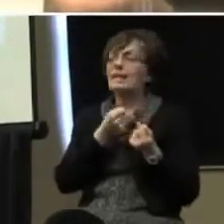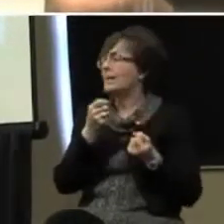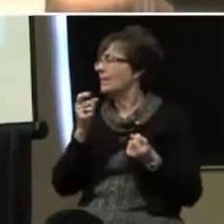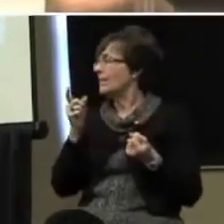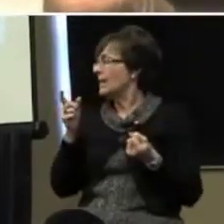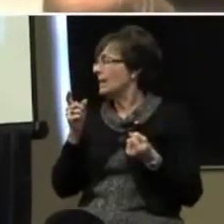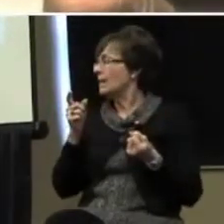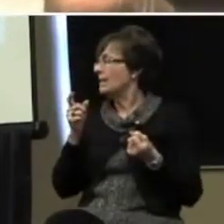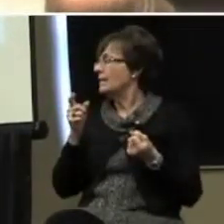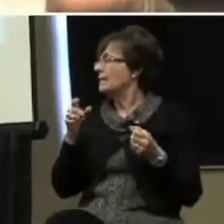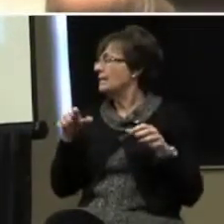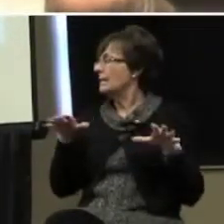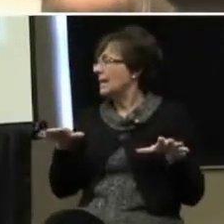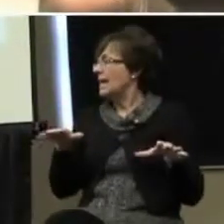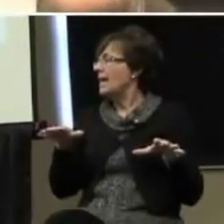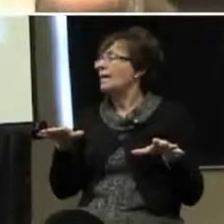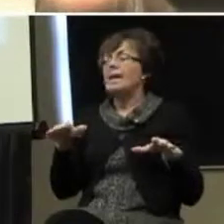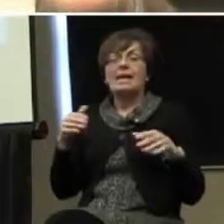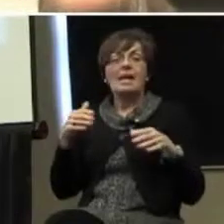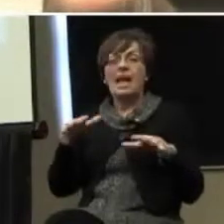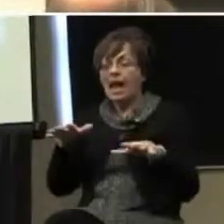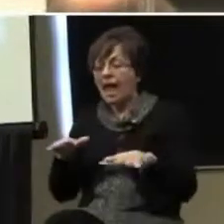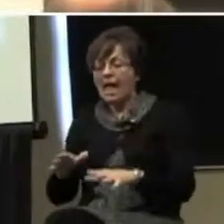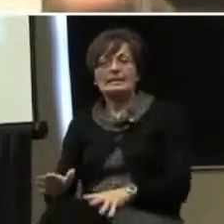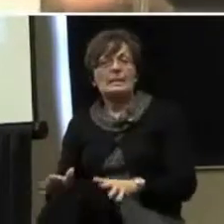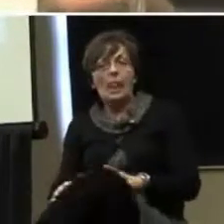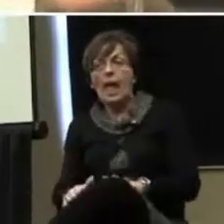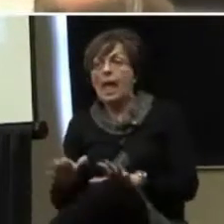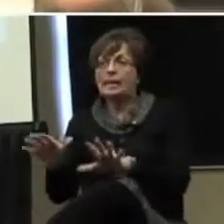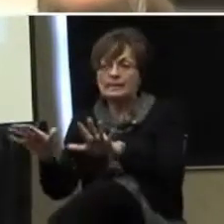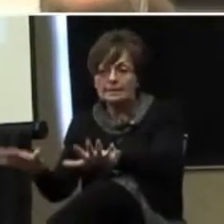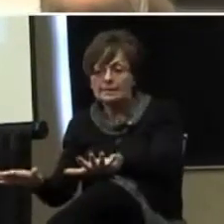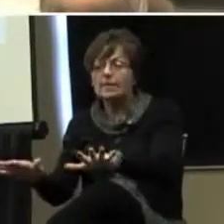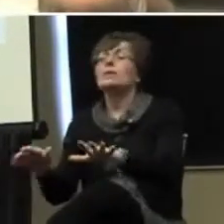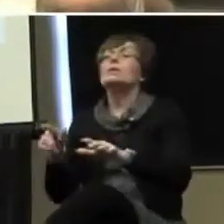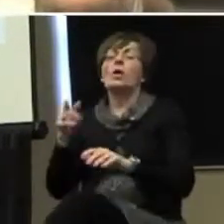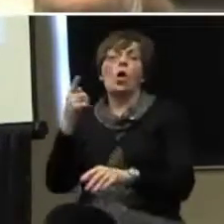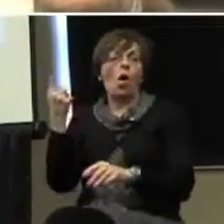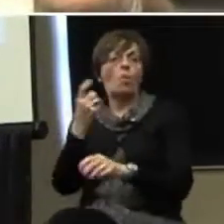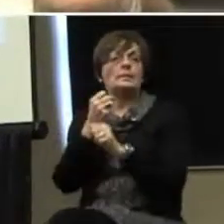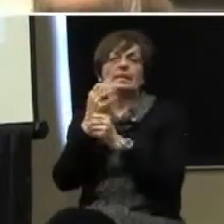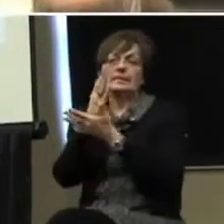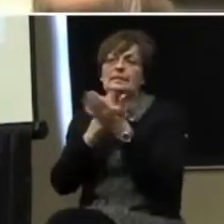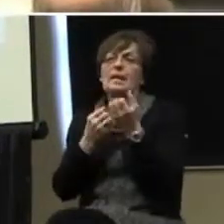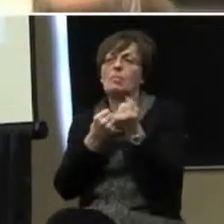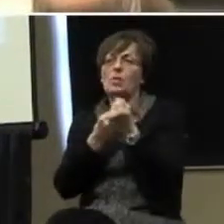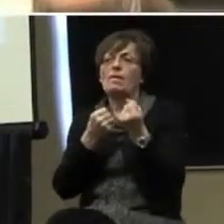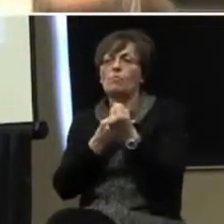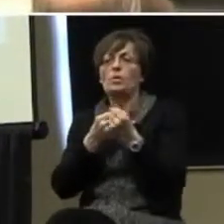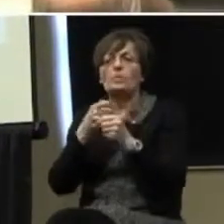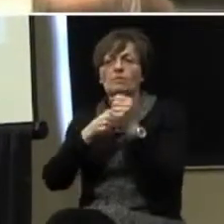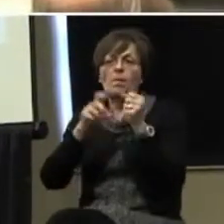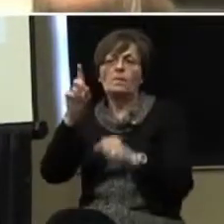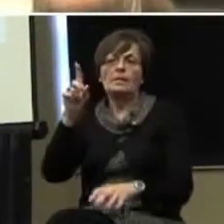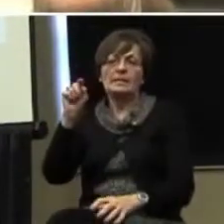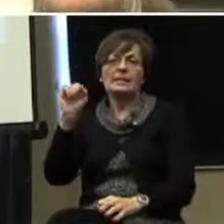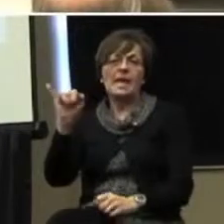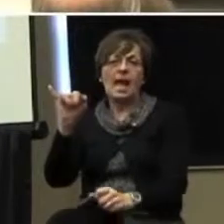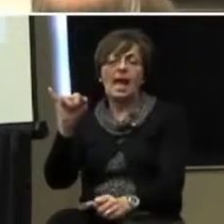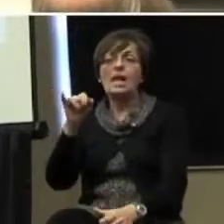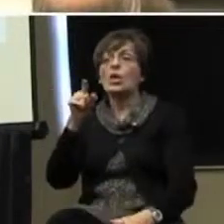leg and hands and everything going on, she would always receive some type of reinforcement from me from that DTI.